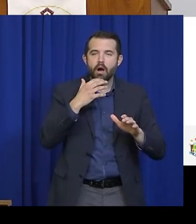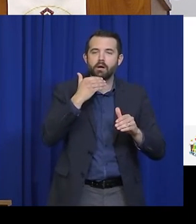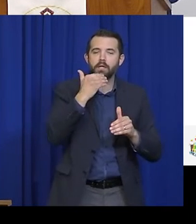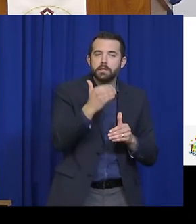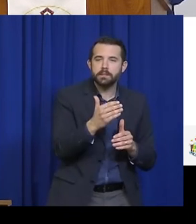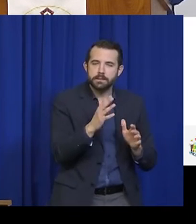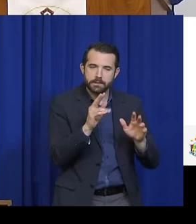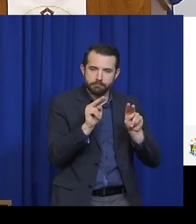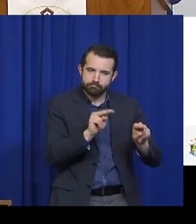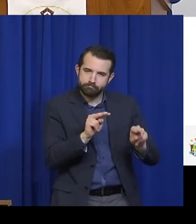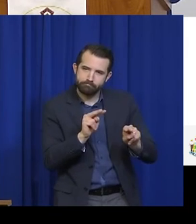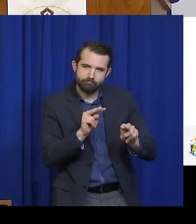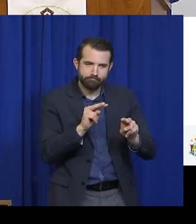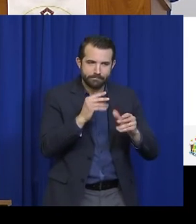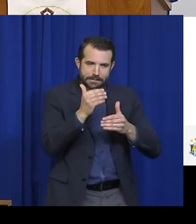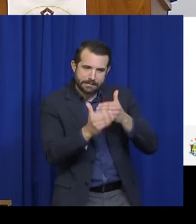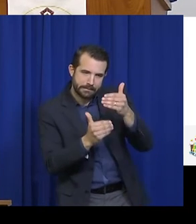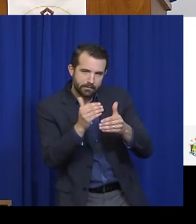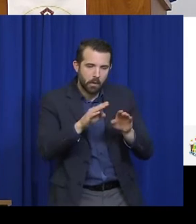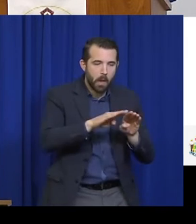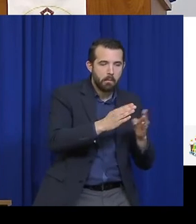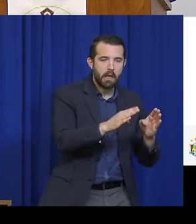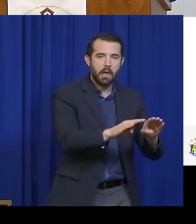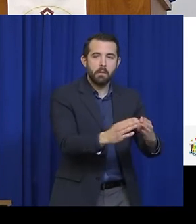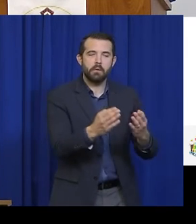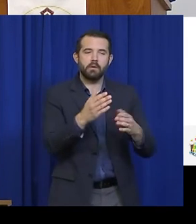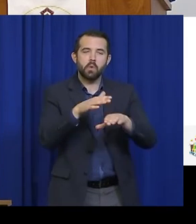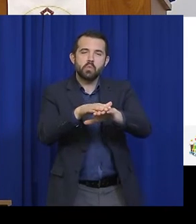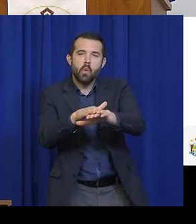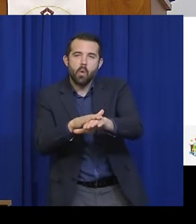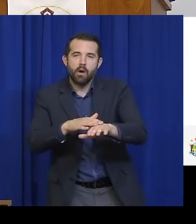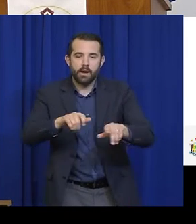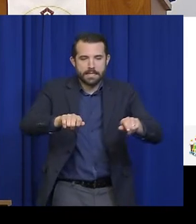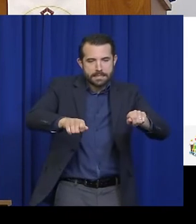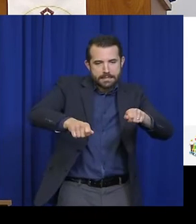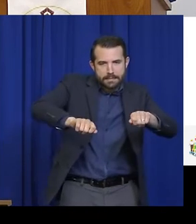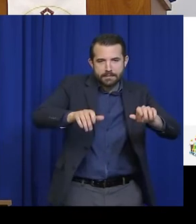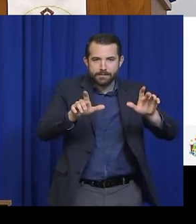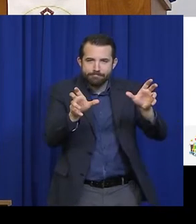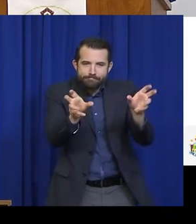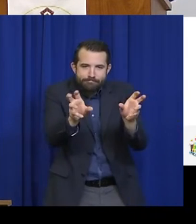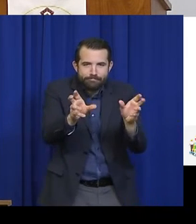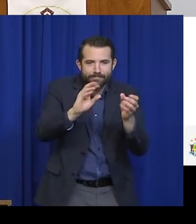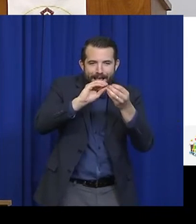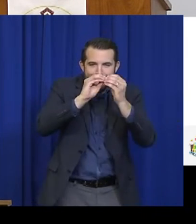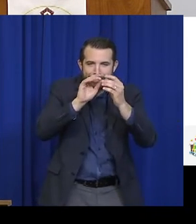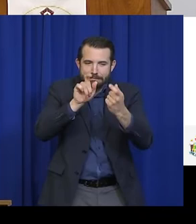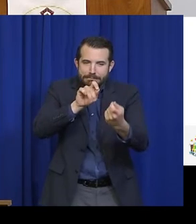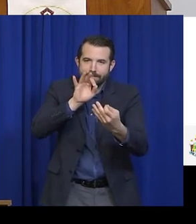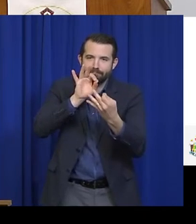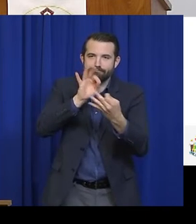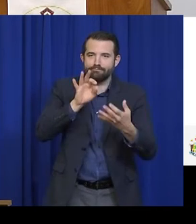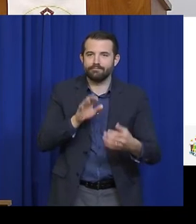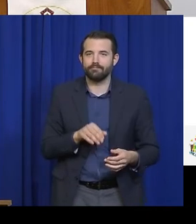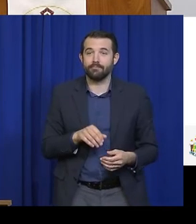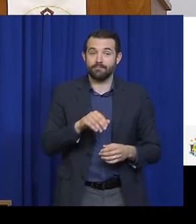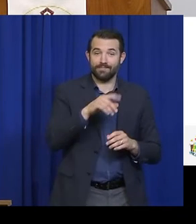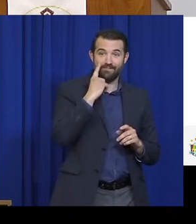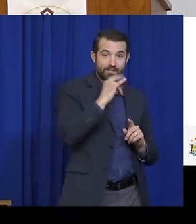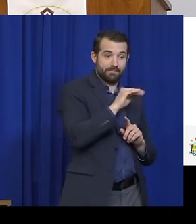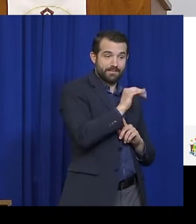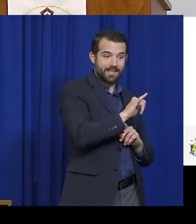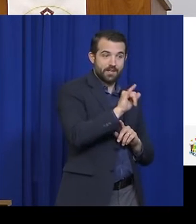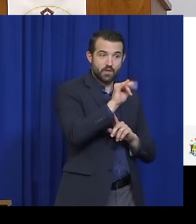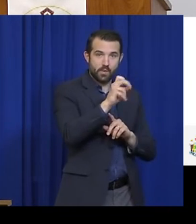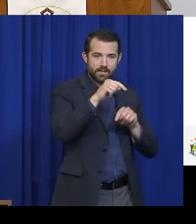adding others. The month of May will look very similar to the month of April, except that you may, with